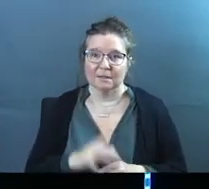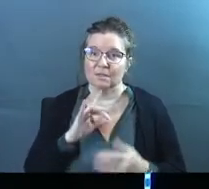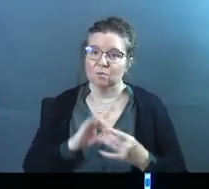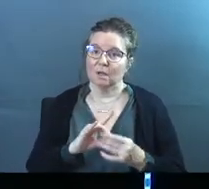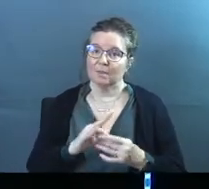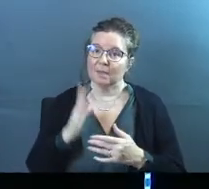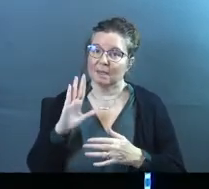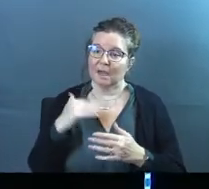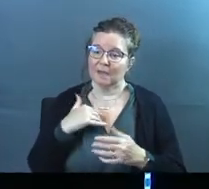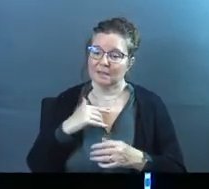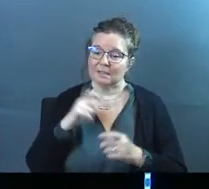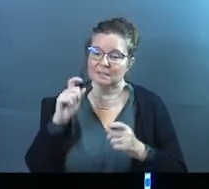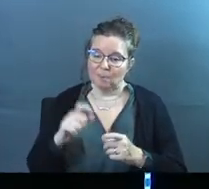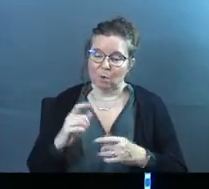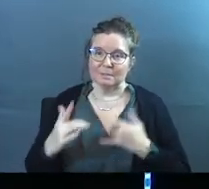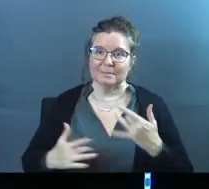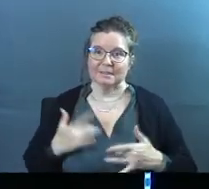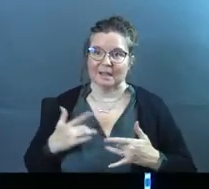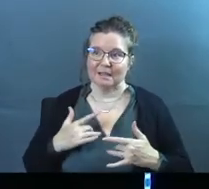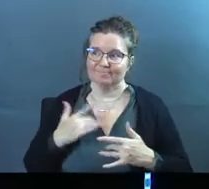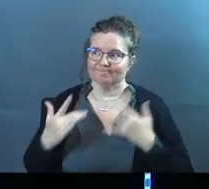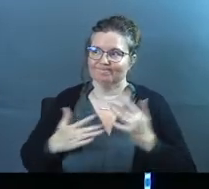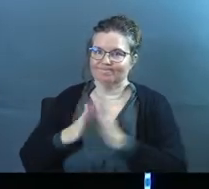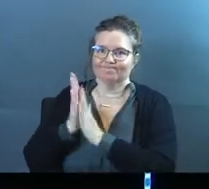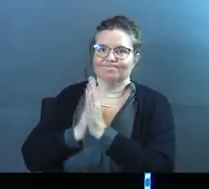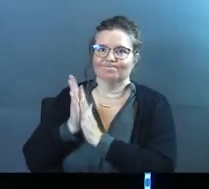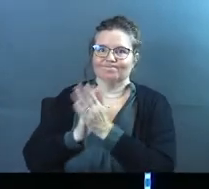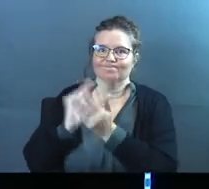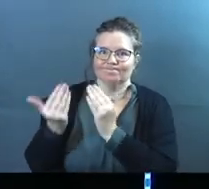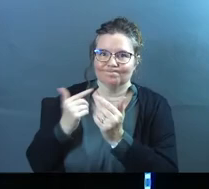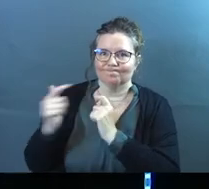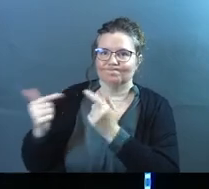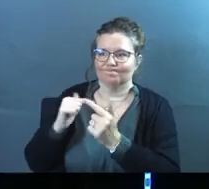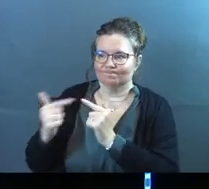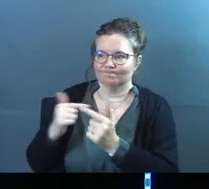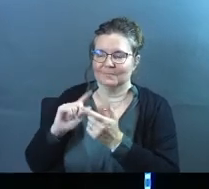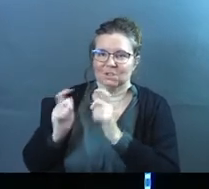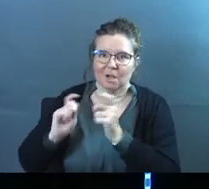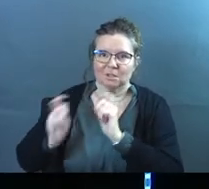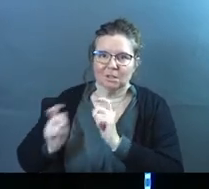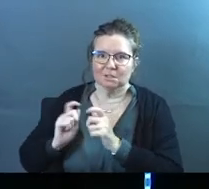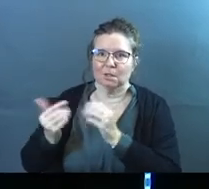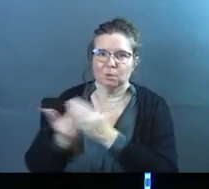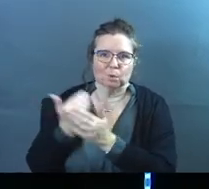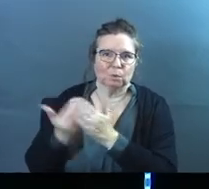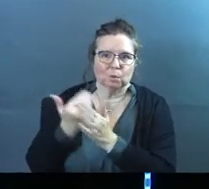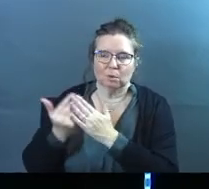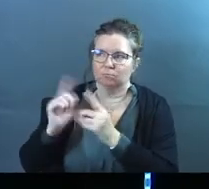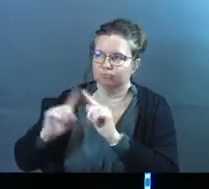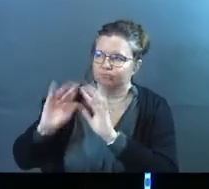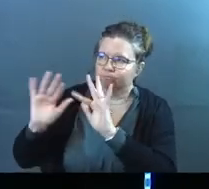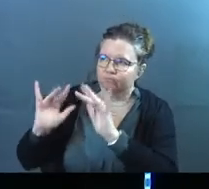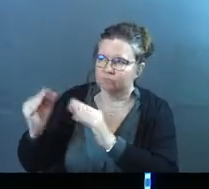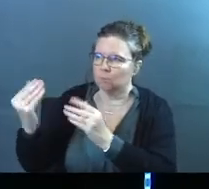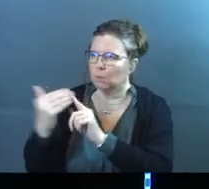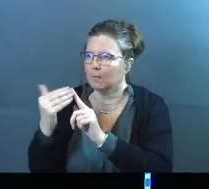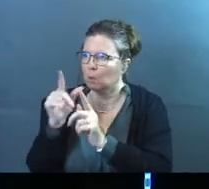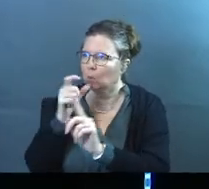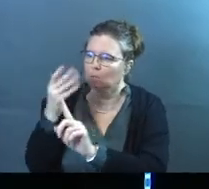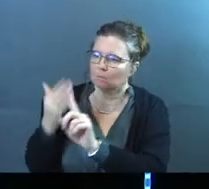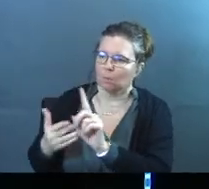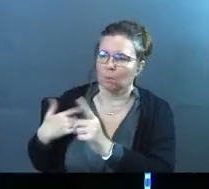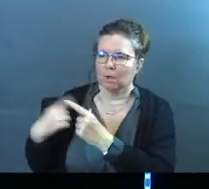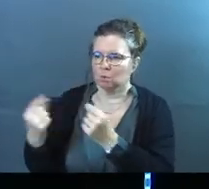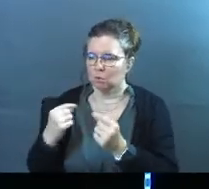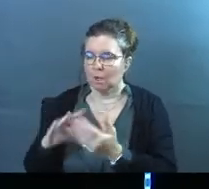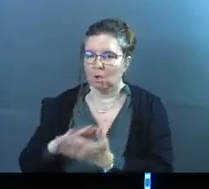This relationship with God is supposed to be something we are excited about. We're excited to sing the new song. We're excited to be reminded of who God is and what he can do and to